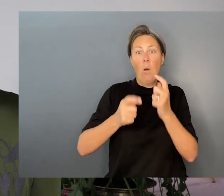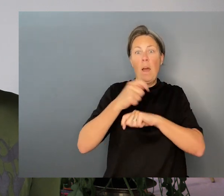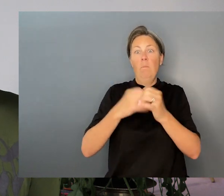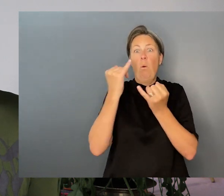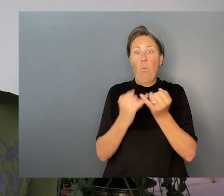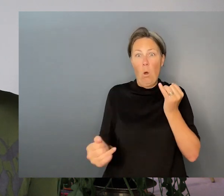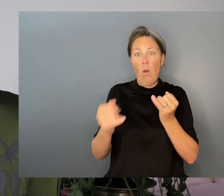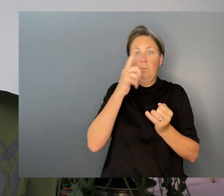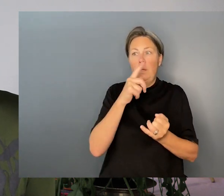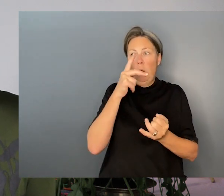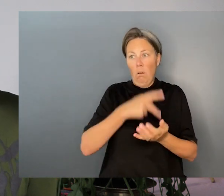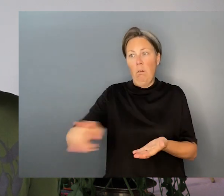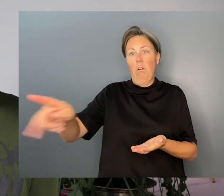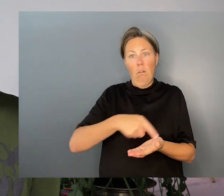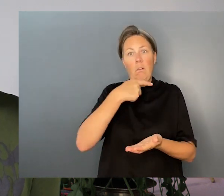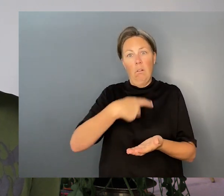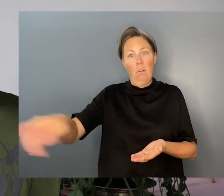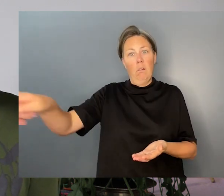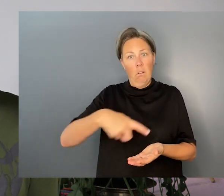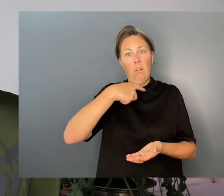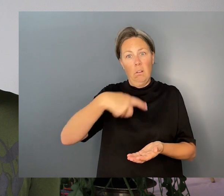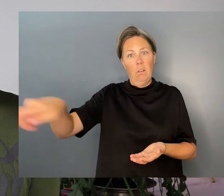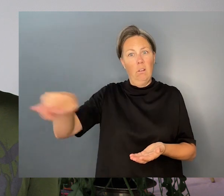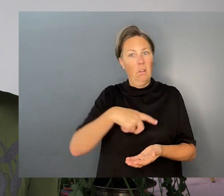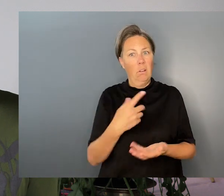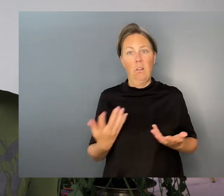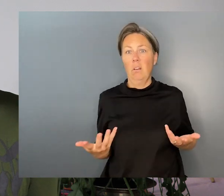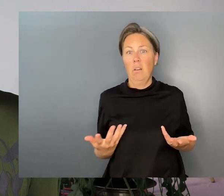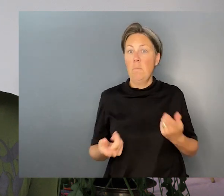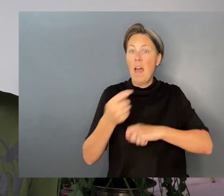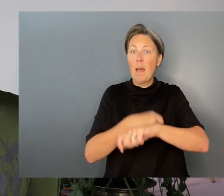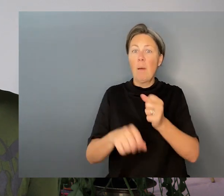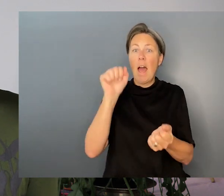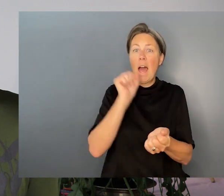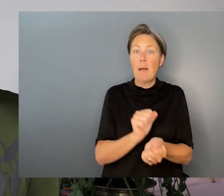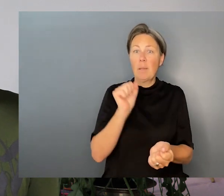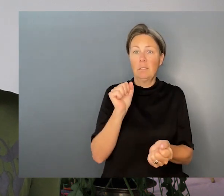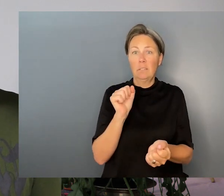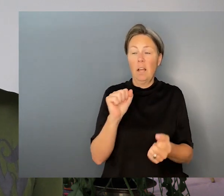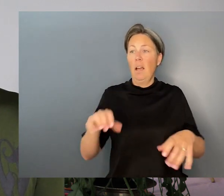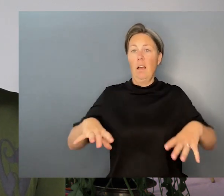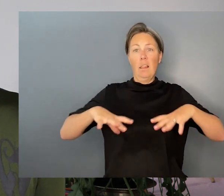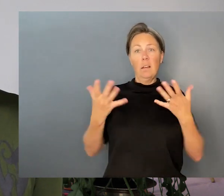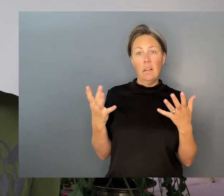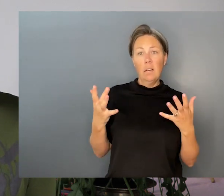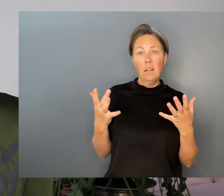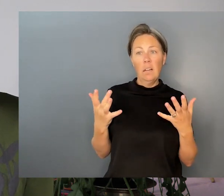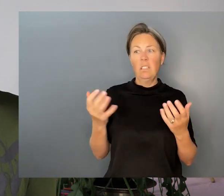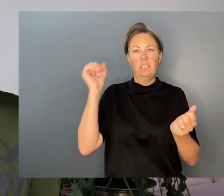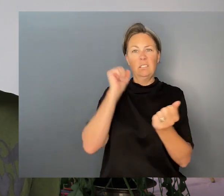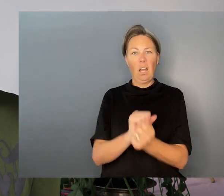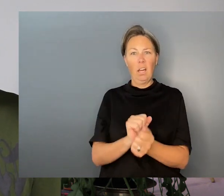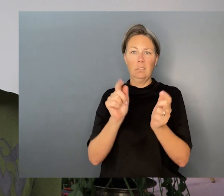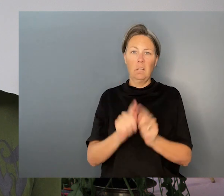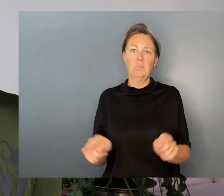Desire's charge is discontinuous. It must be remet. Otherwise it turns to habit, turns to precedence, and then you are stuck